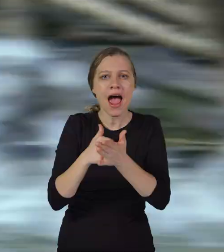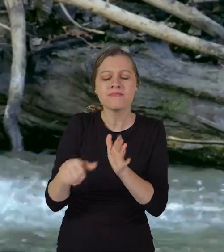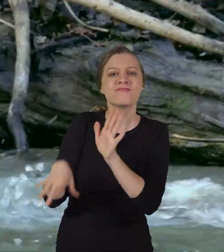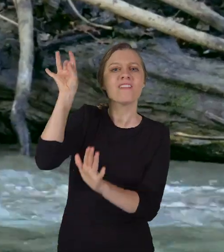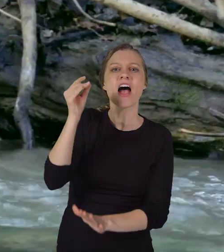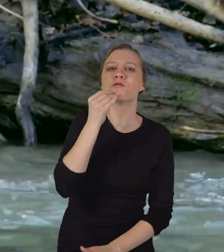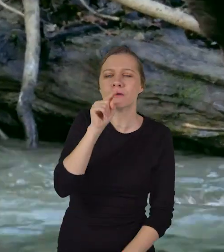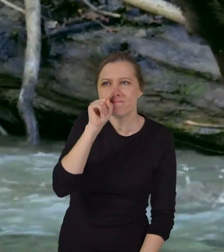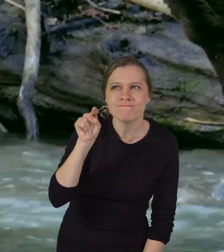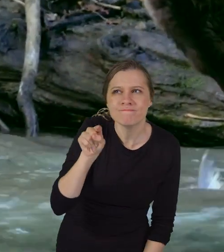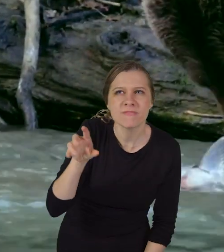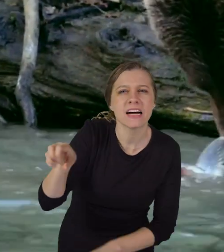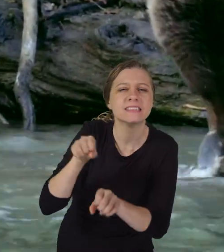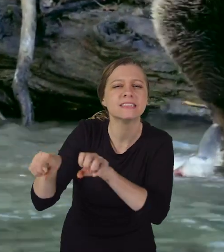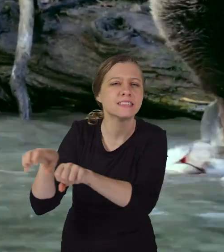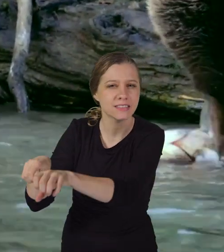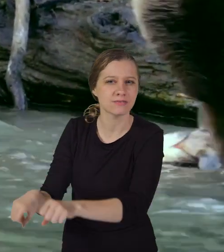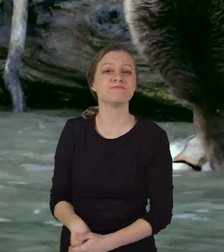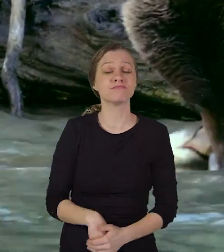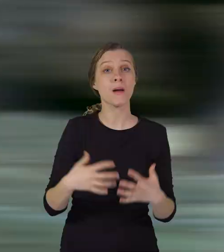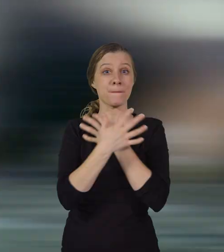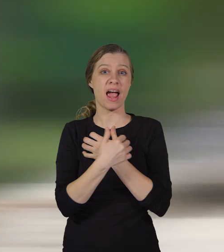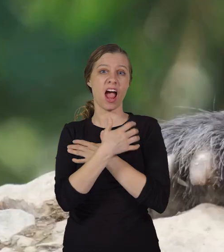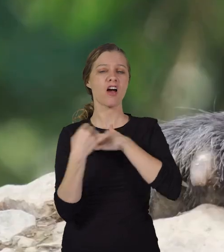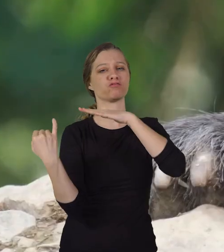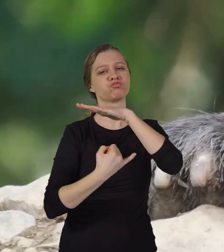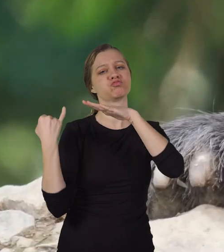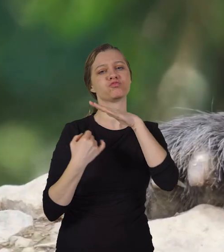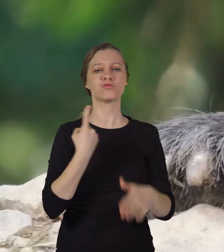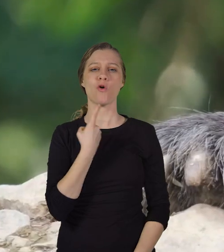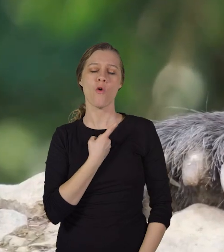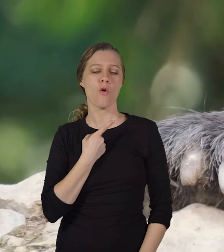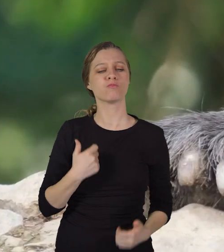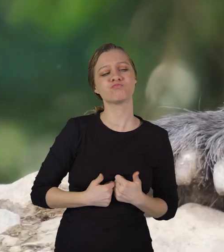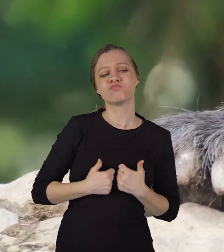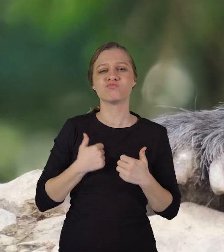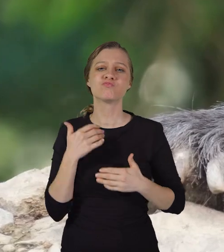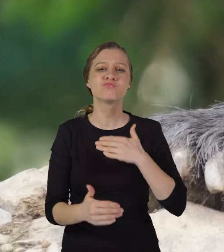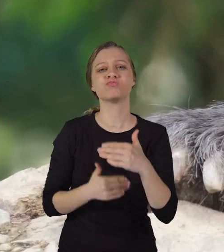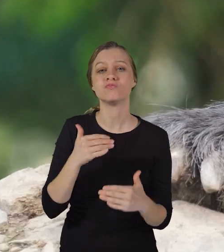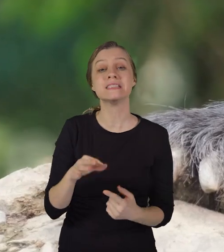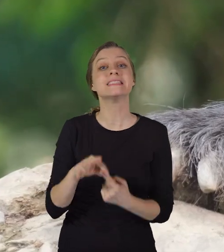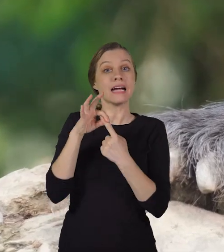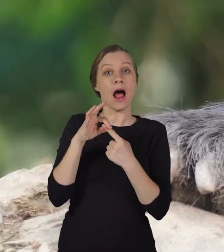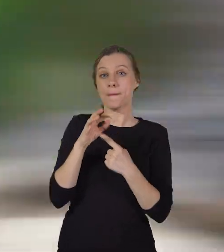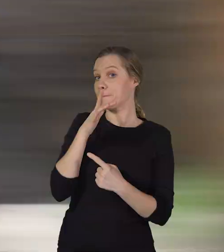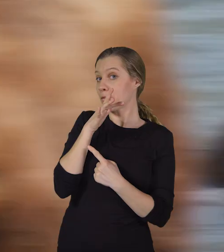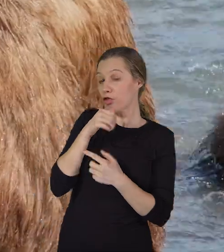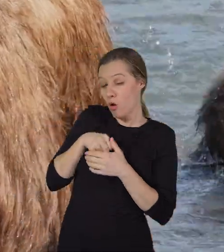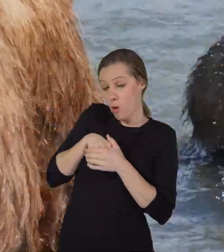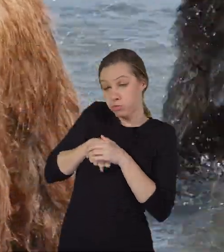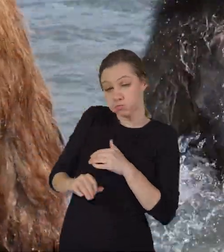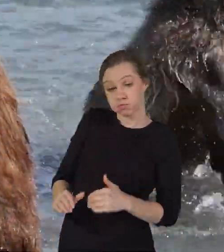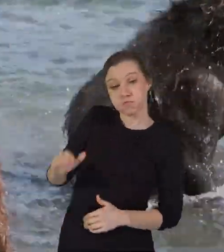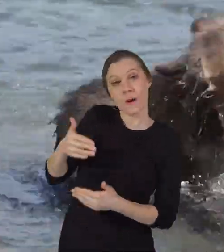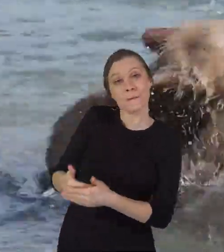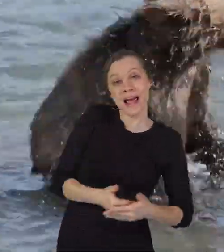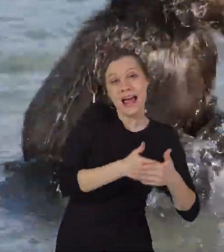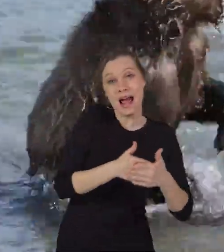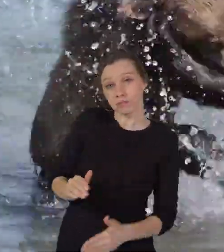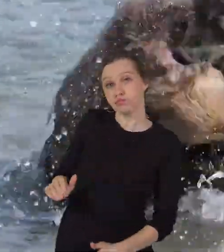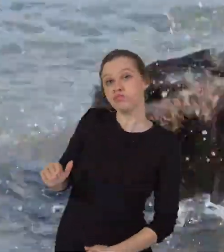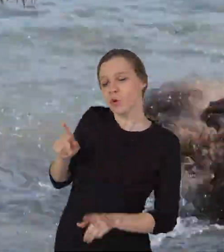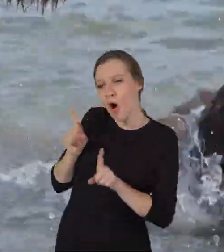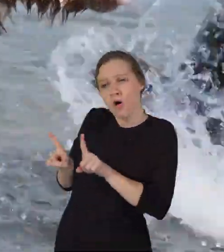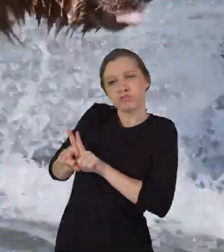which helps them find food. Bears live solitary lives, except when a mother raises her